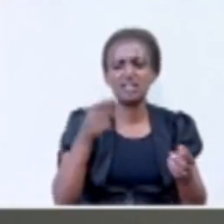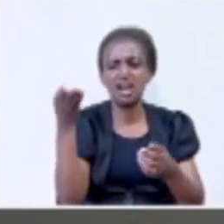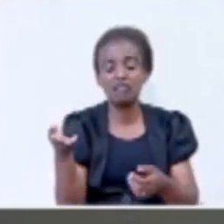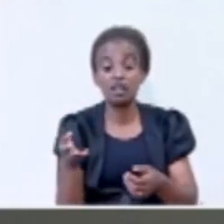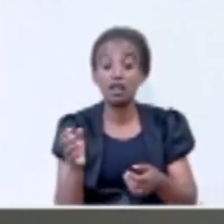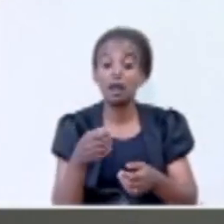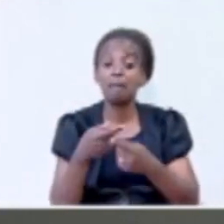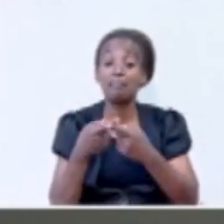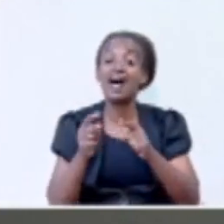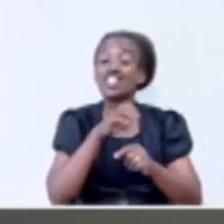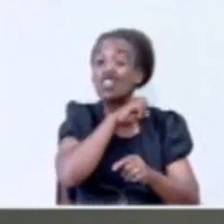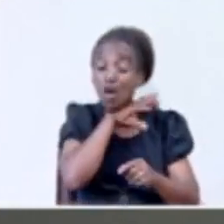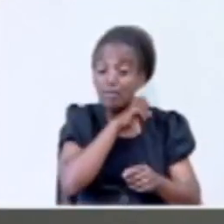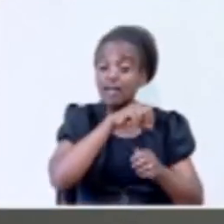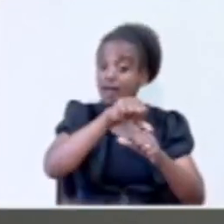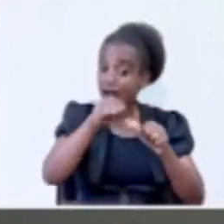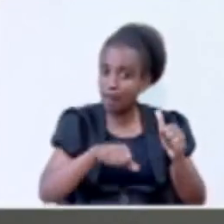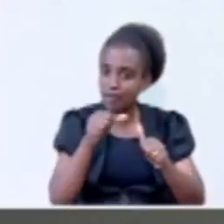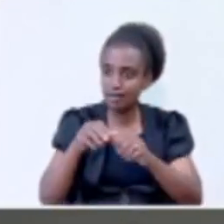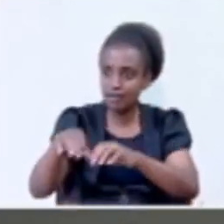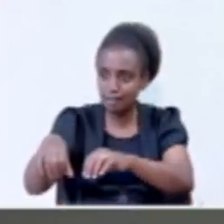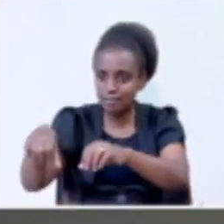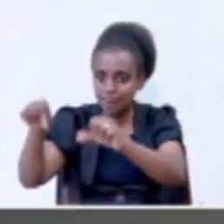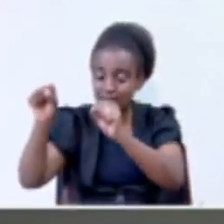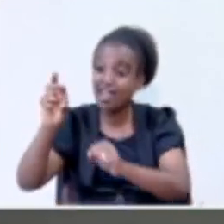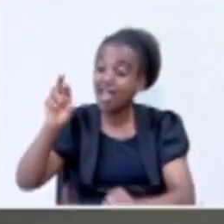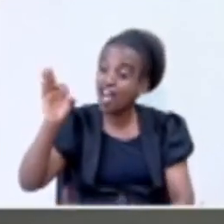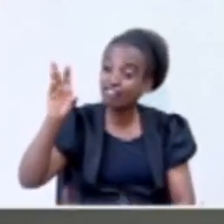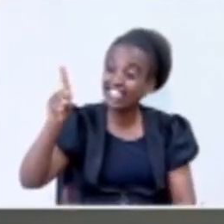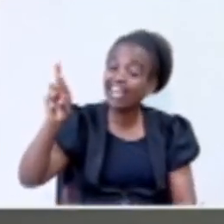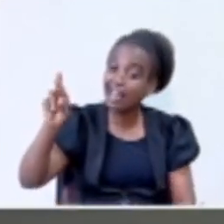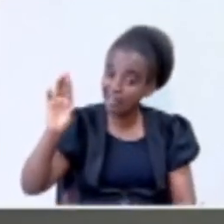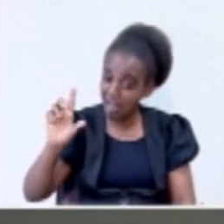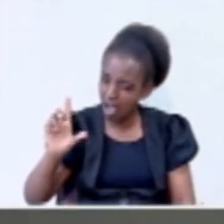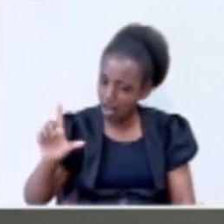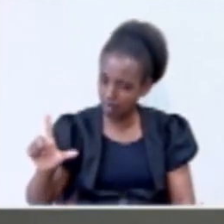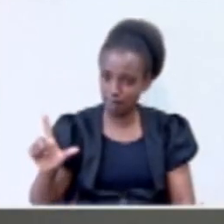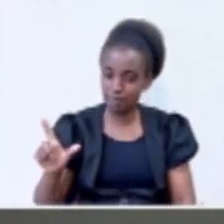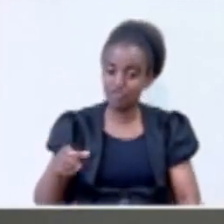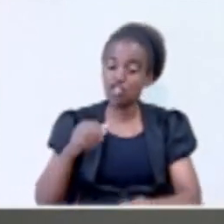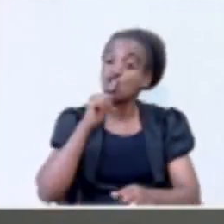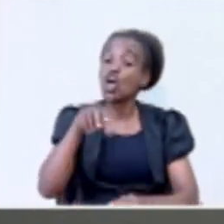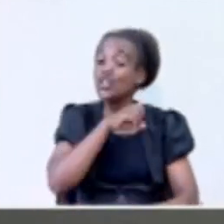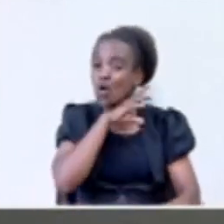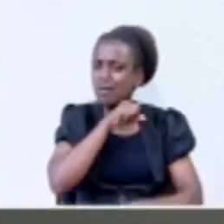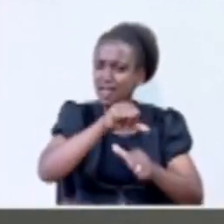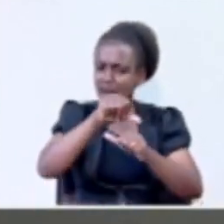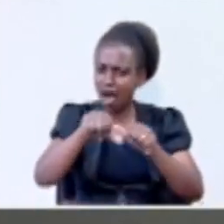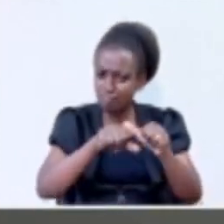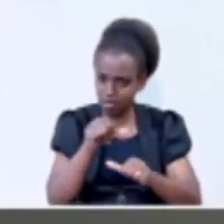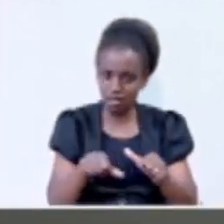They are not complaining about the presence of FDRR. They are not complaining about